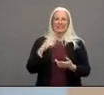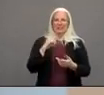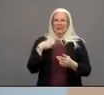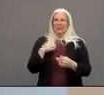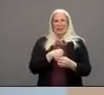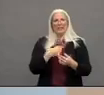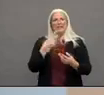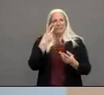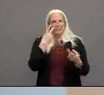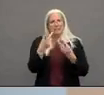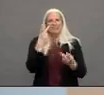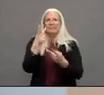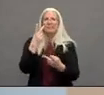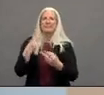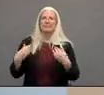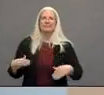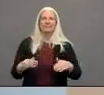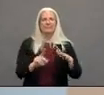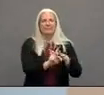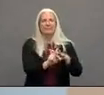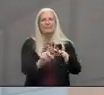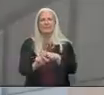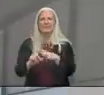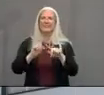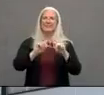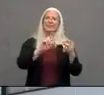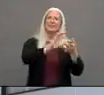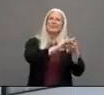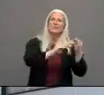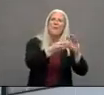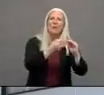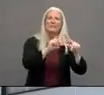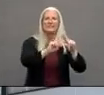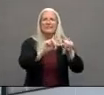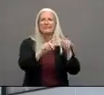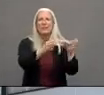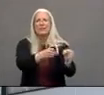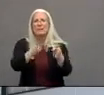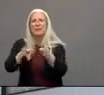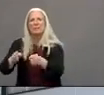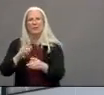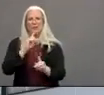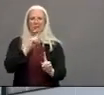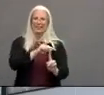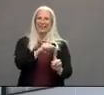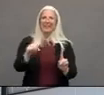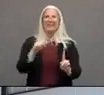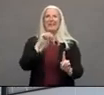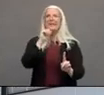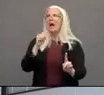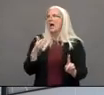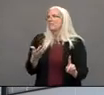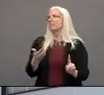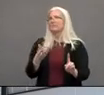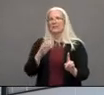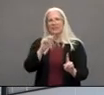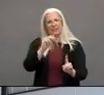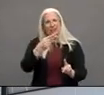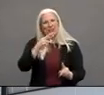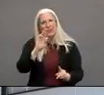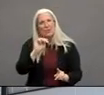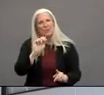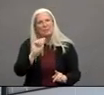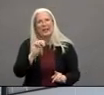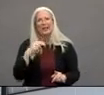but it has really humanized this for all of us and makes our work feel very important i